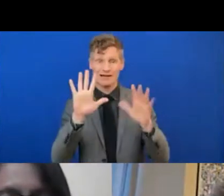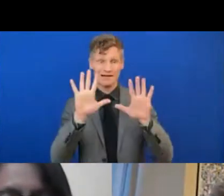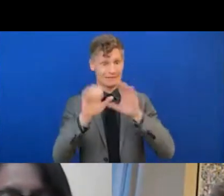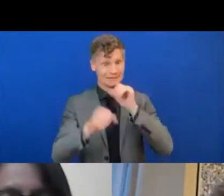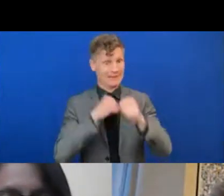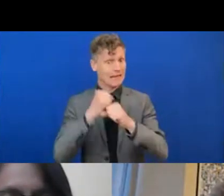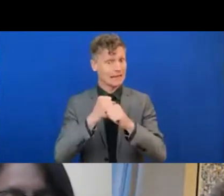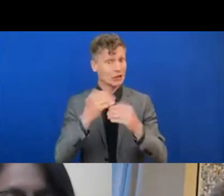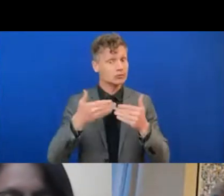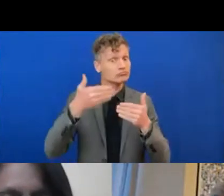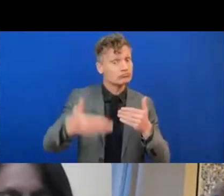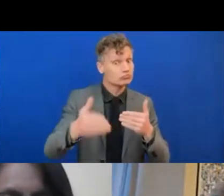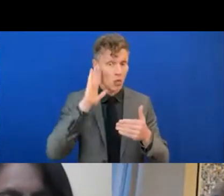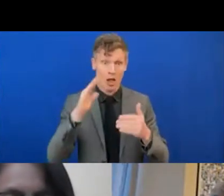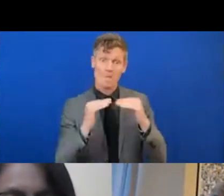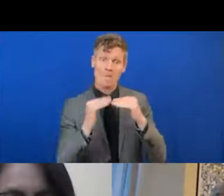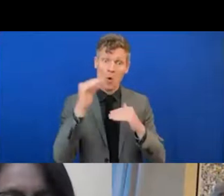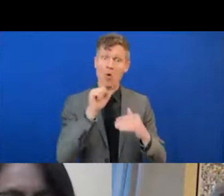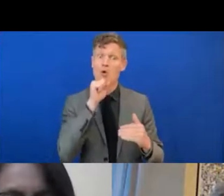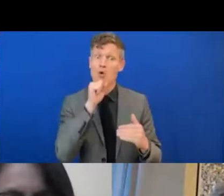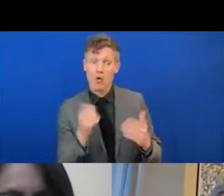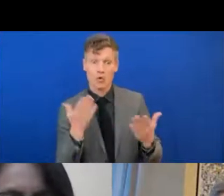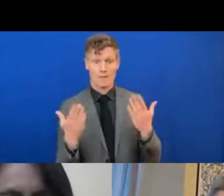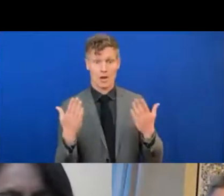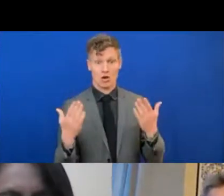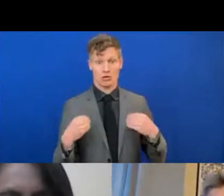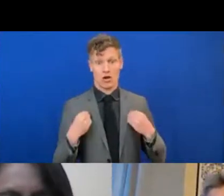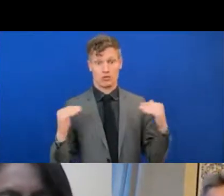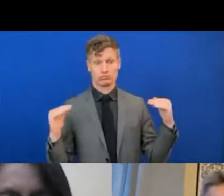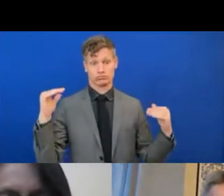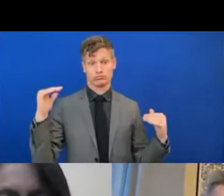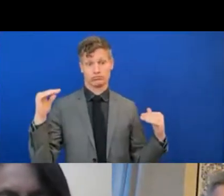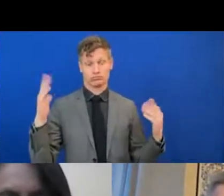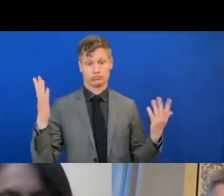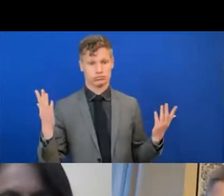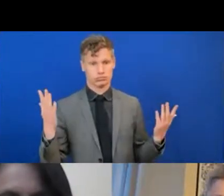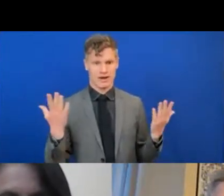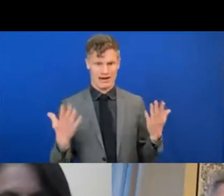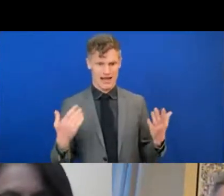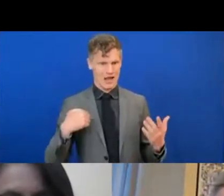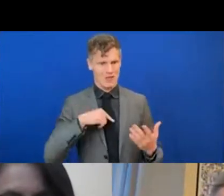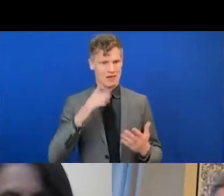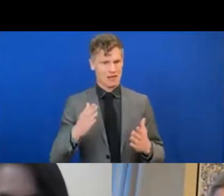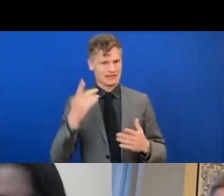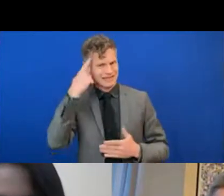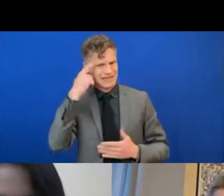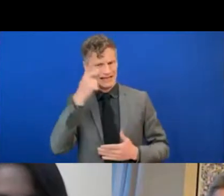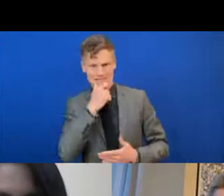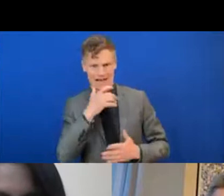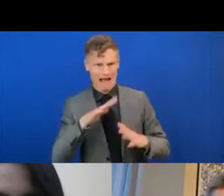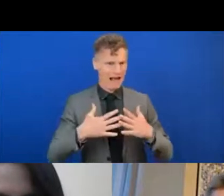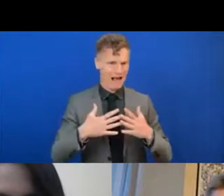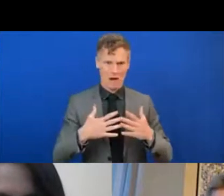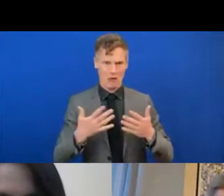young. And so if we're thinking about fiscal sustainability for society,